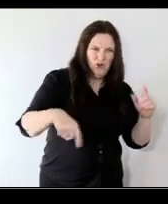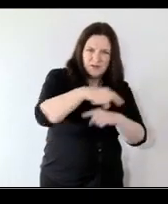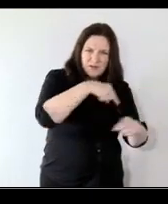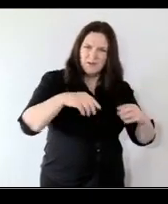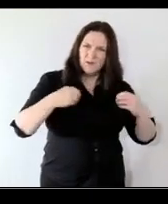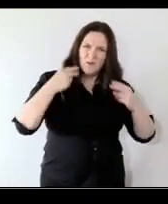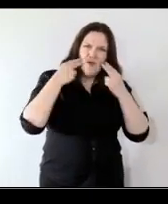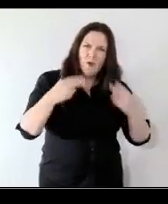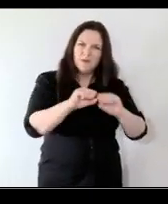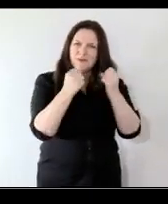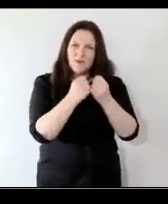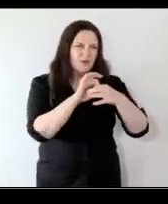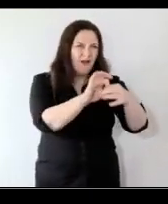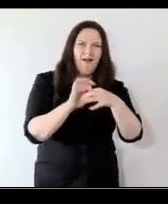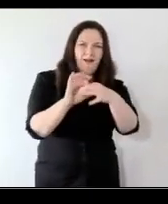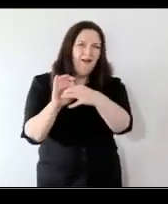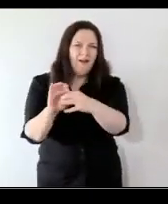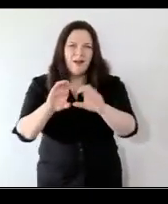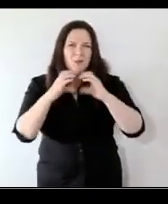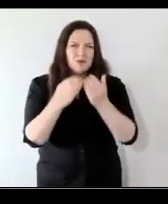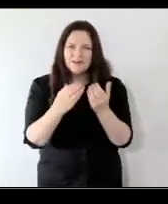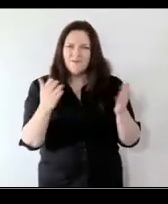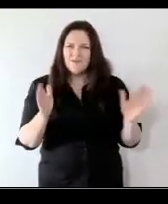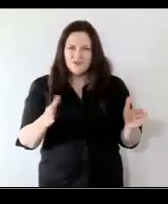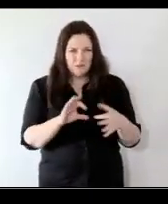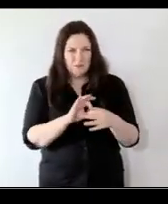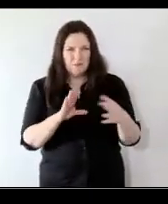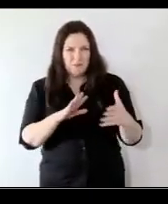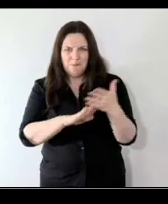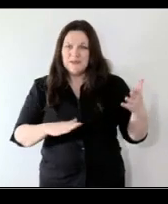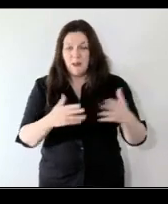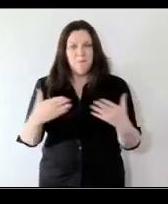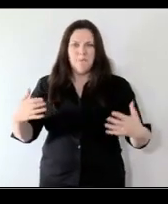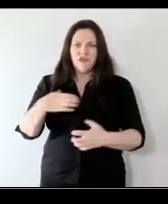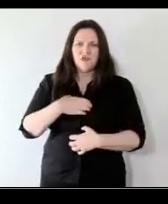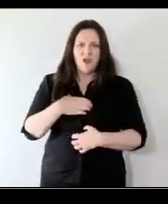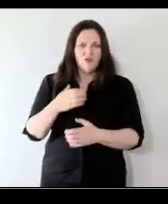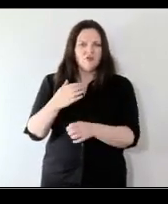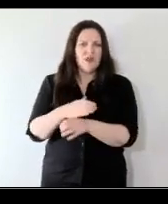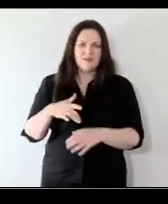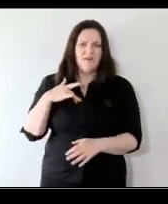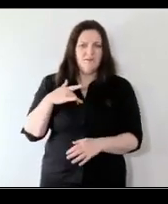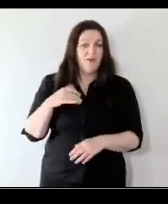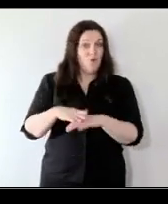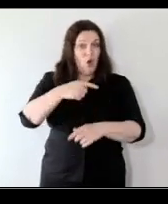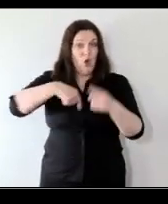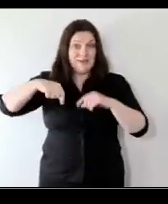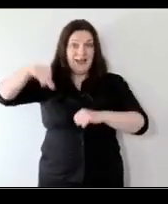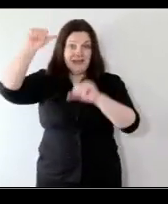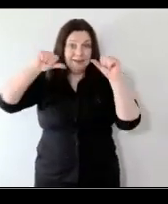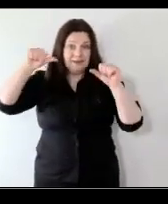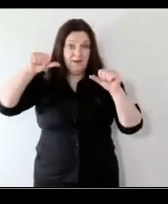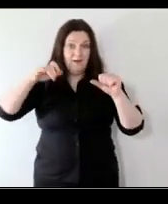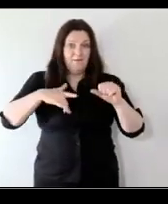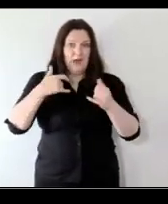social and community engagements and that's that's a big shock in a child's life and for us as adults it's